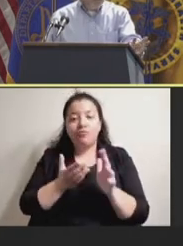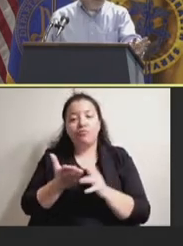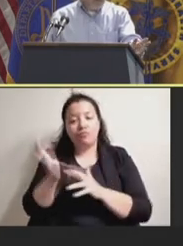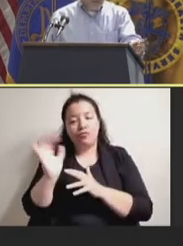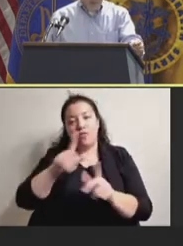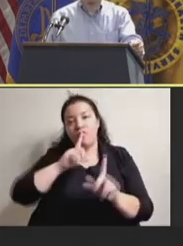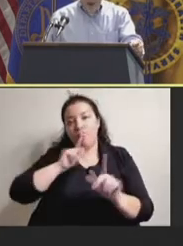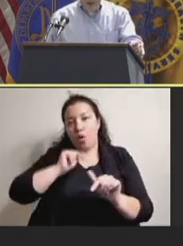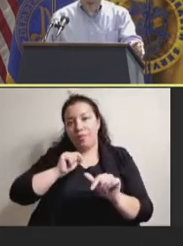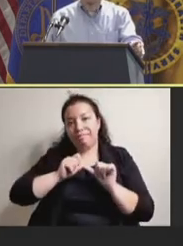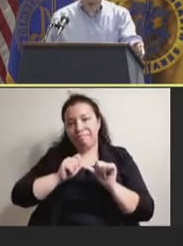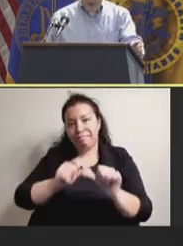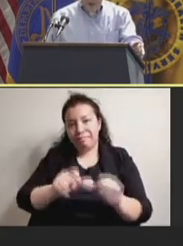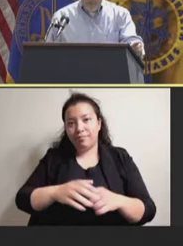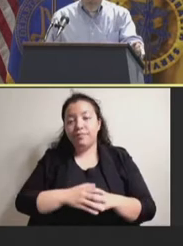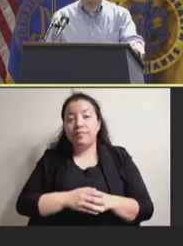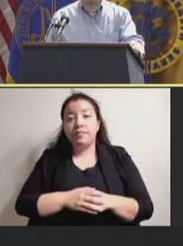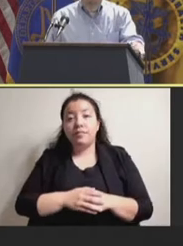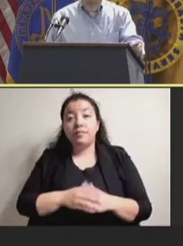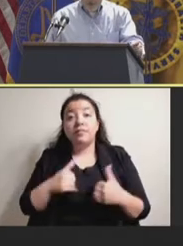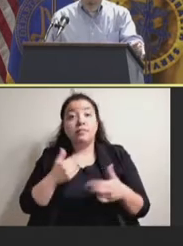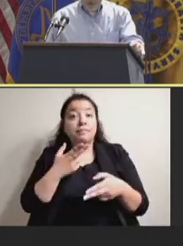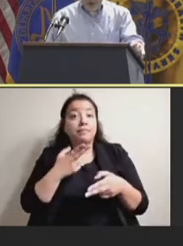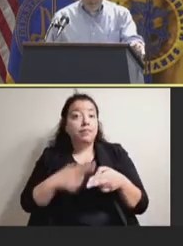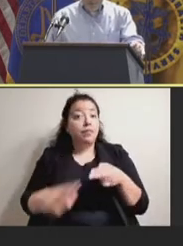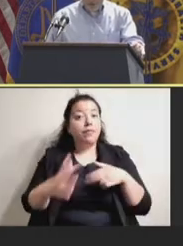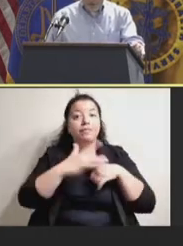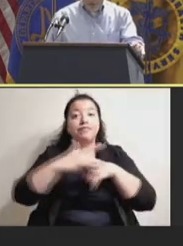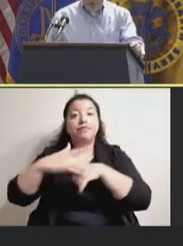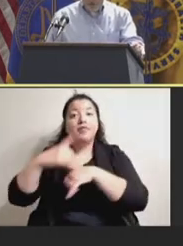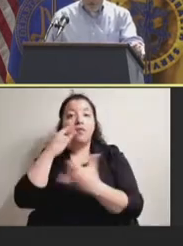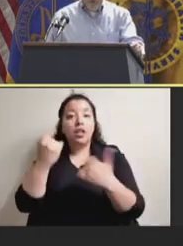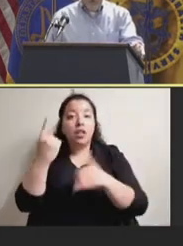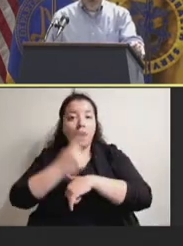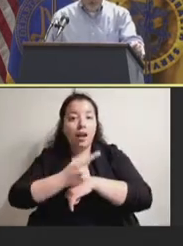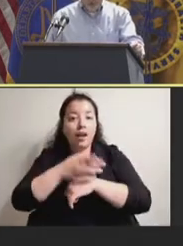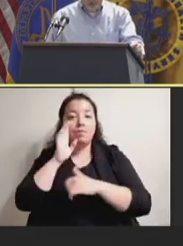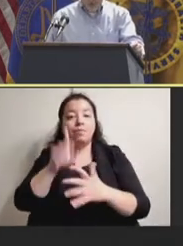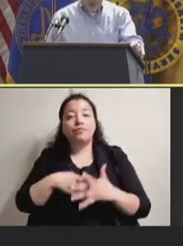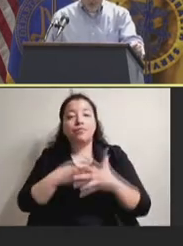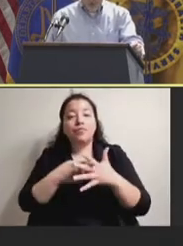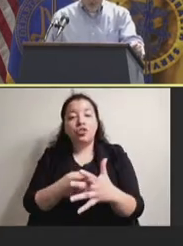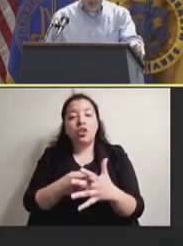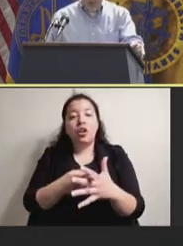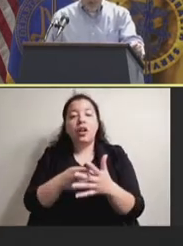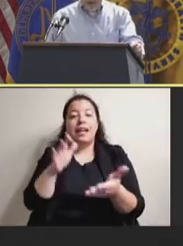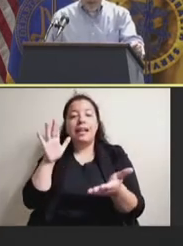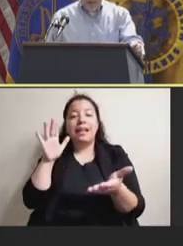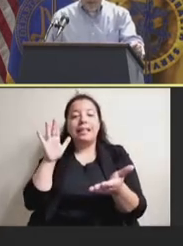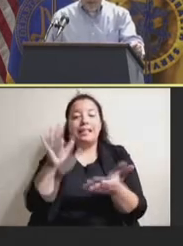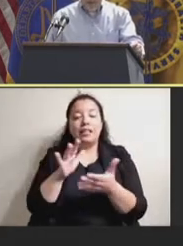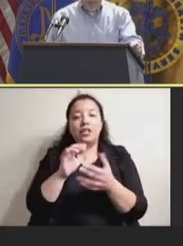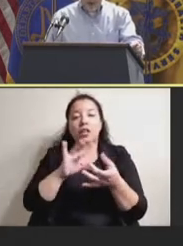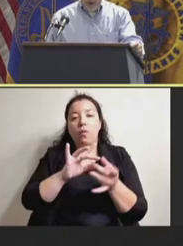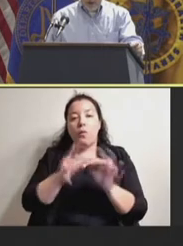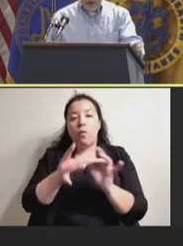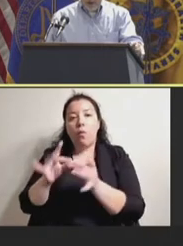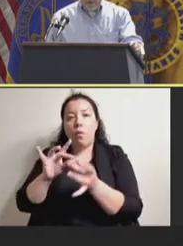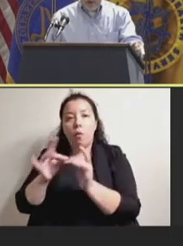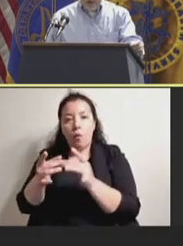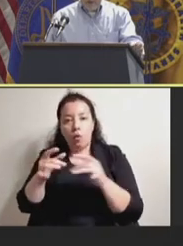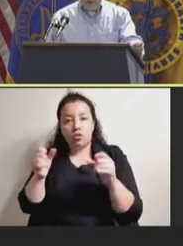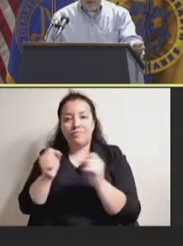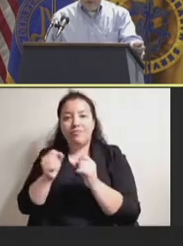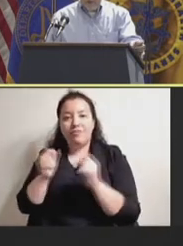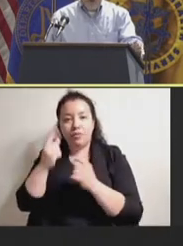For some brief highlights for today, we'll start our day with a panel on easing cold chain considerations. After a short break, we'll hear